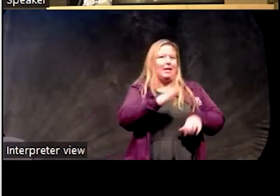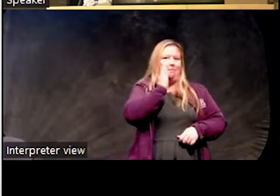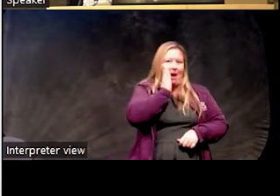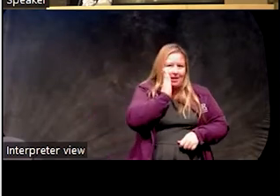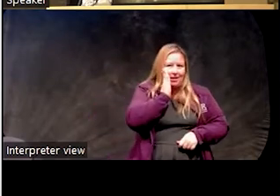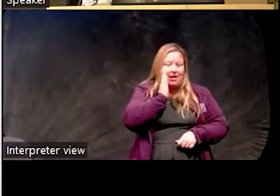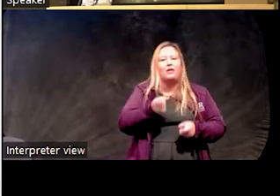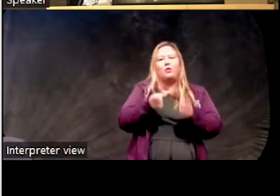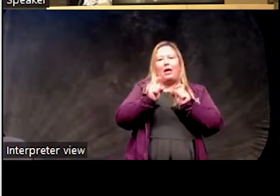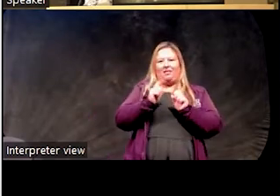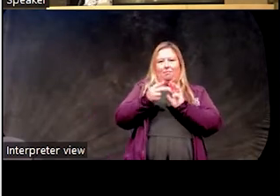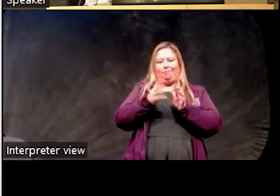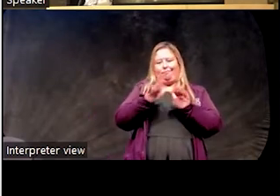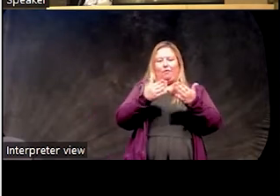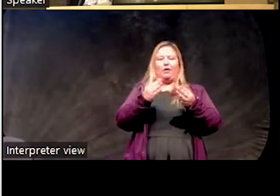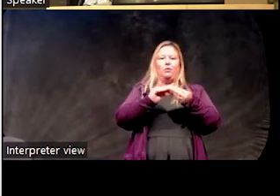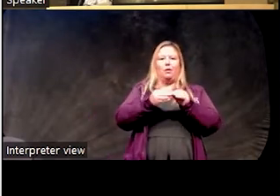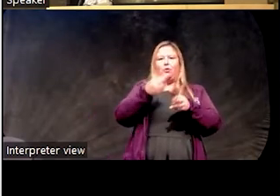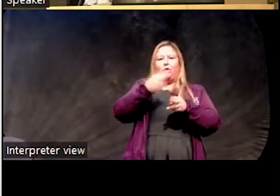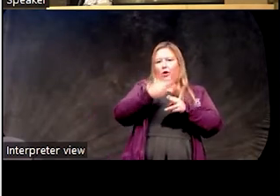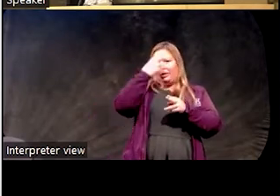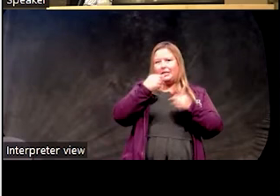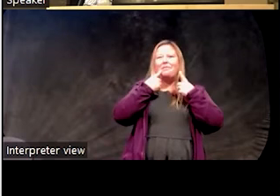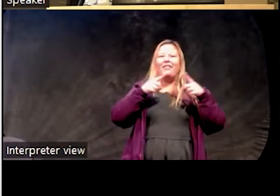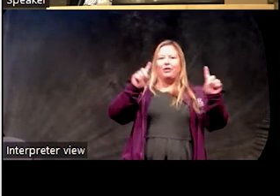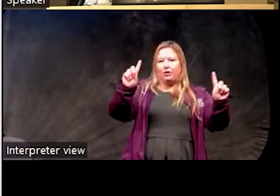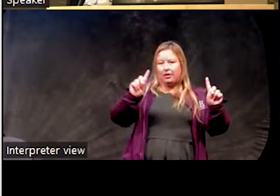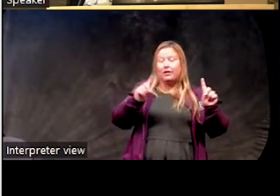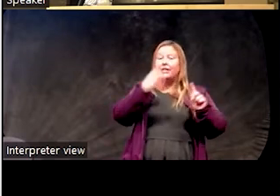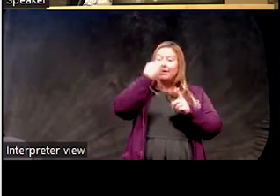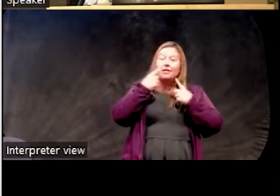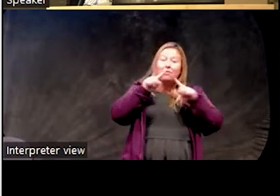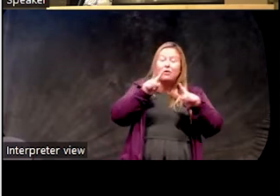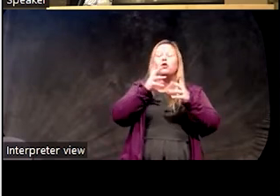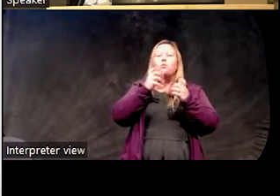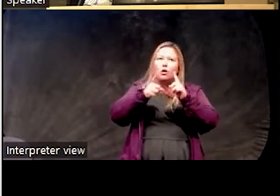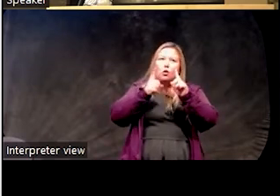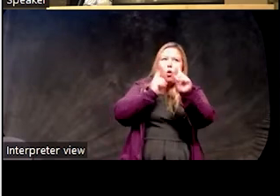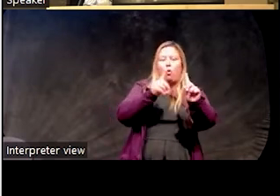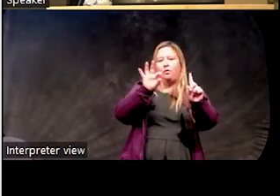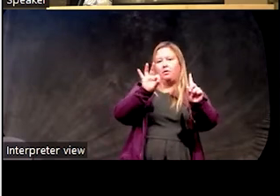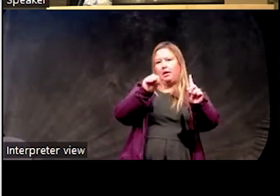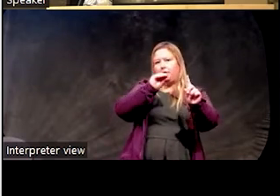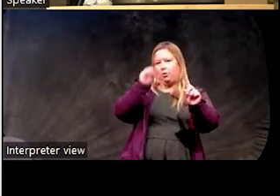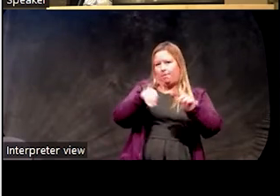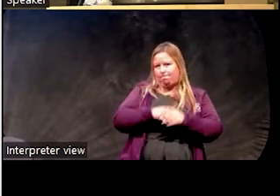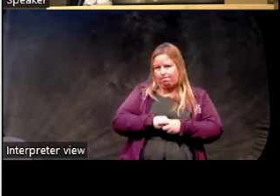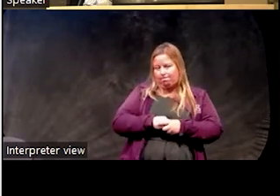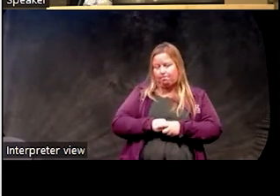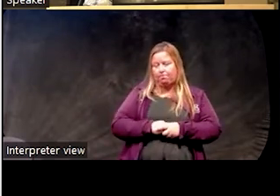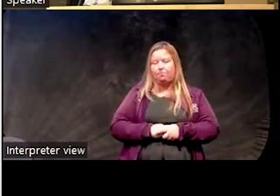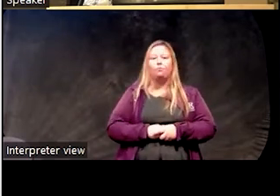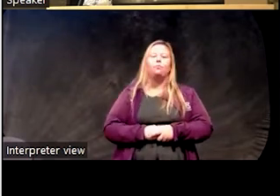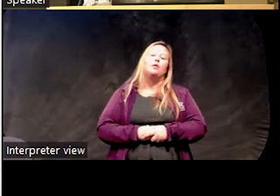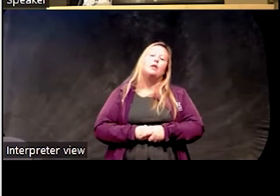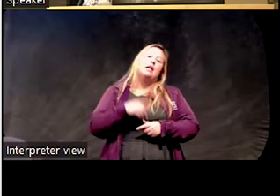And that gives the sleep efficiency. So we want folks' sleep efficiencies to be closer to 90%. After a week of